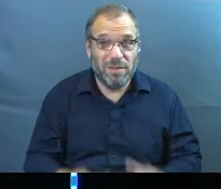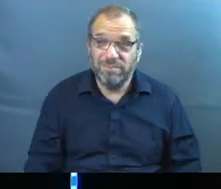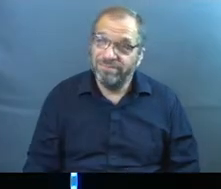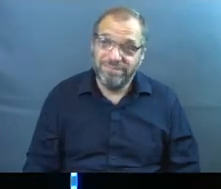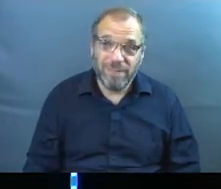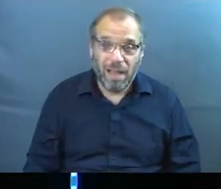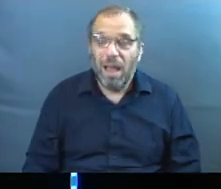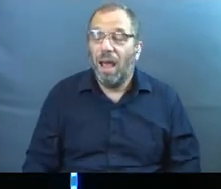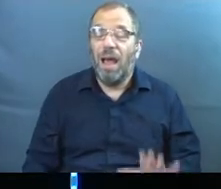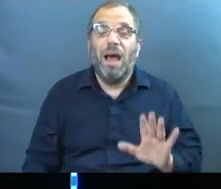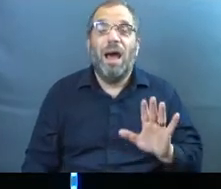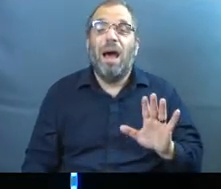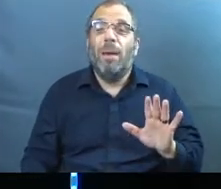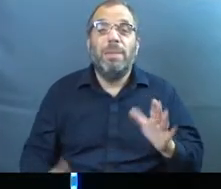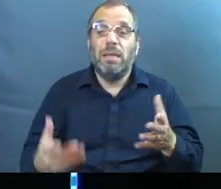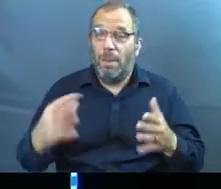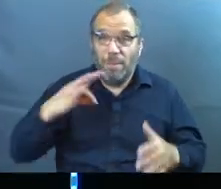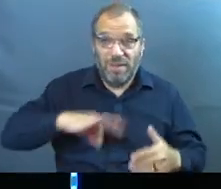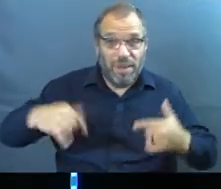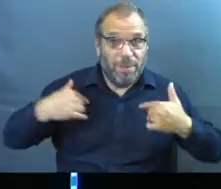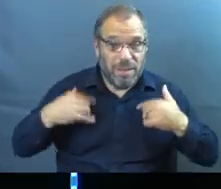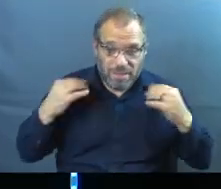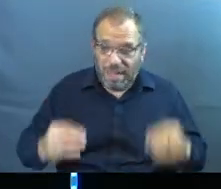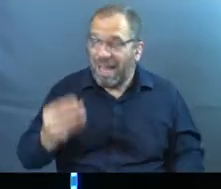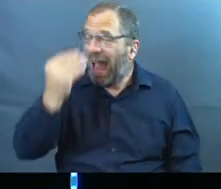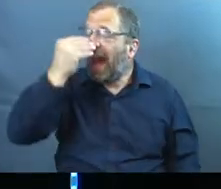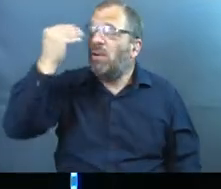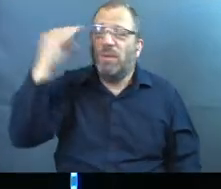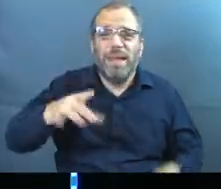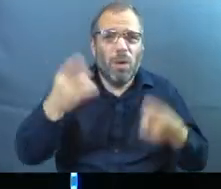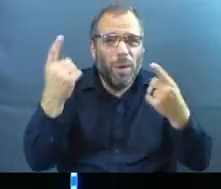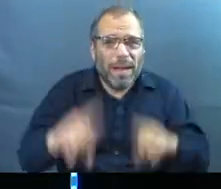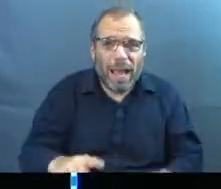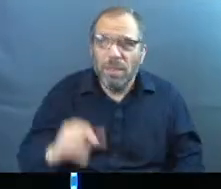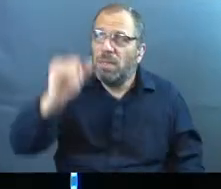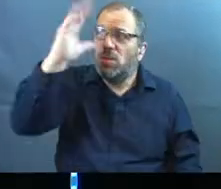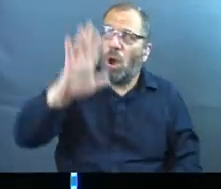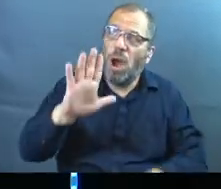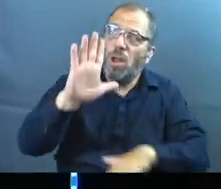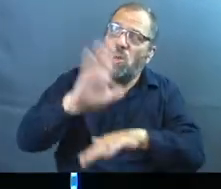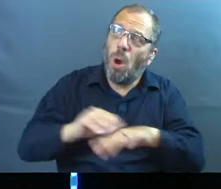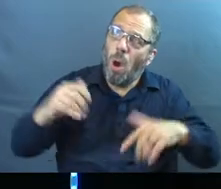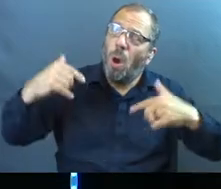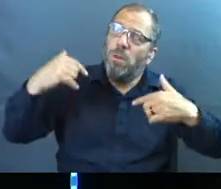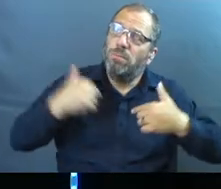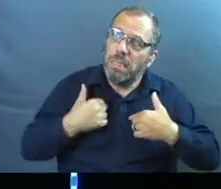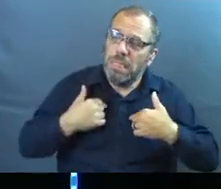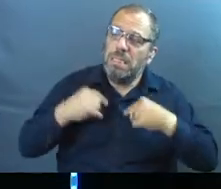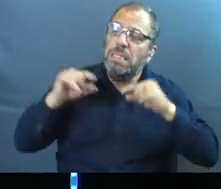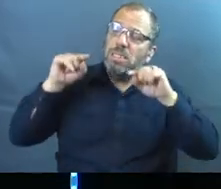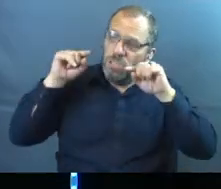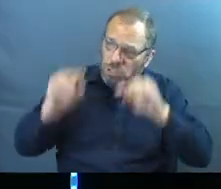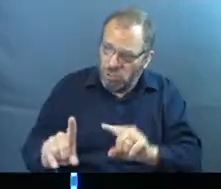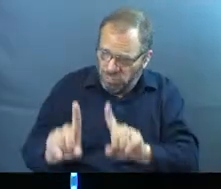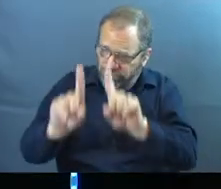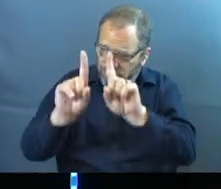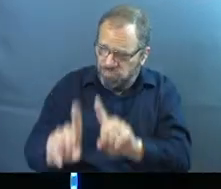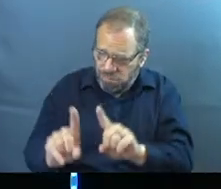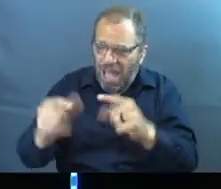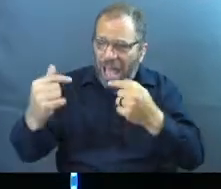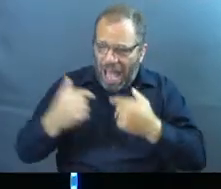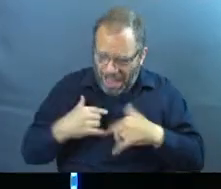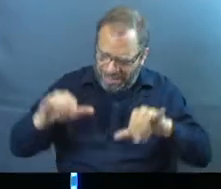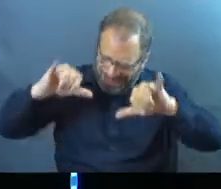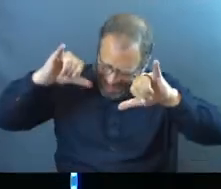I want no benefit. I don't care what comes my way. God has called me to this place right next to your side, and I'm